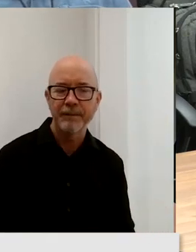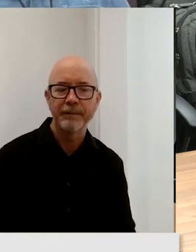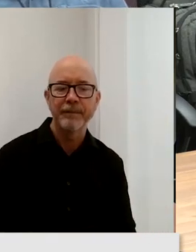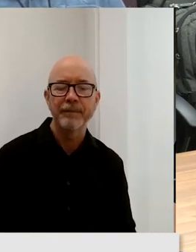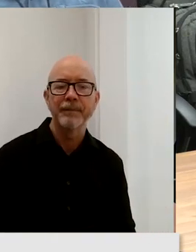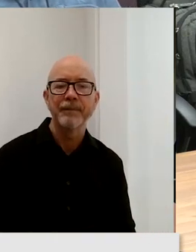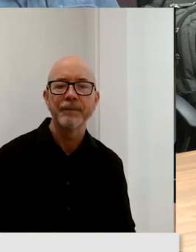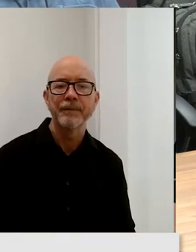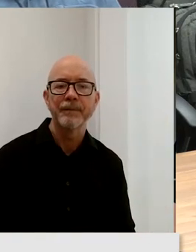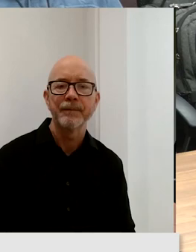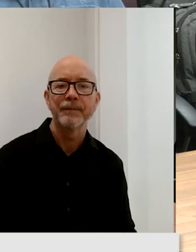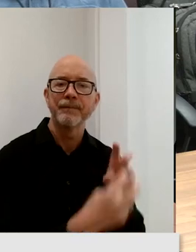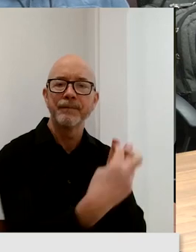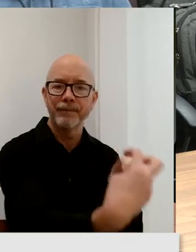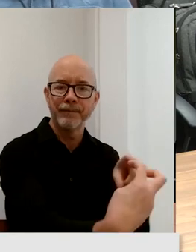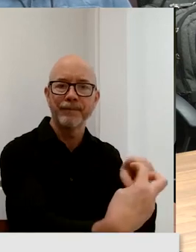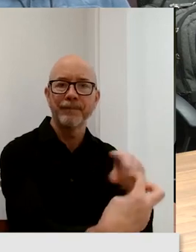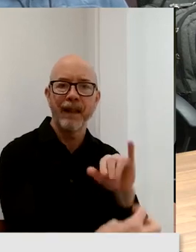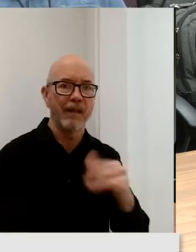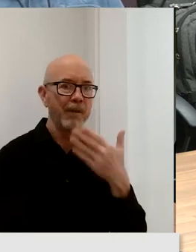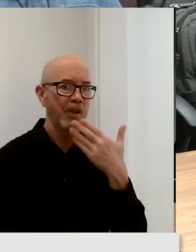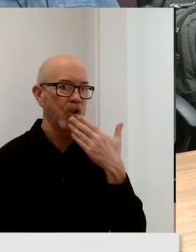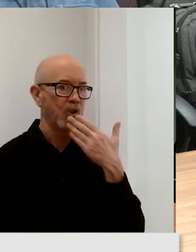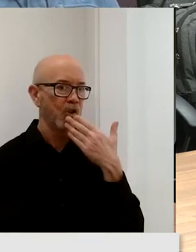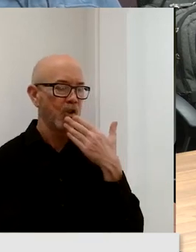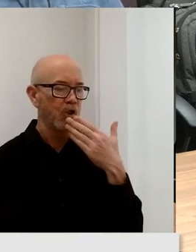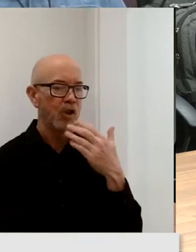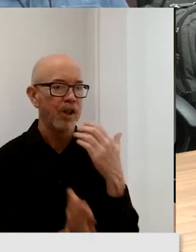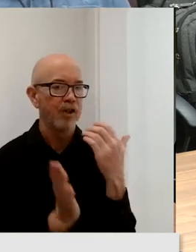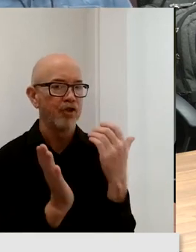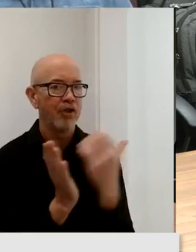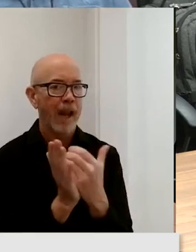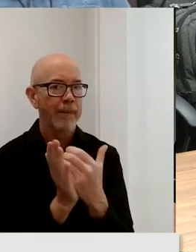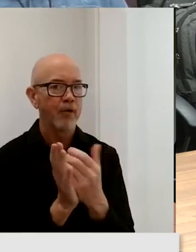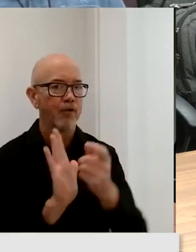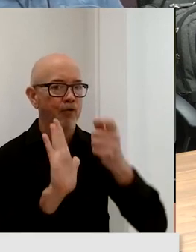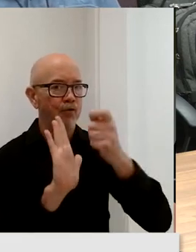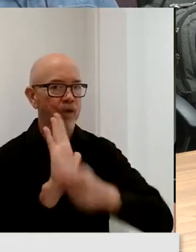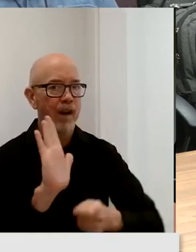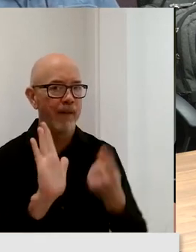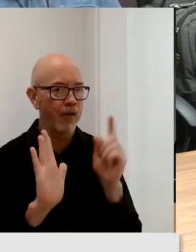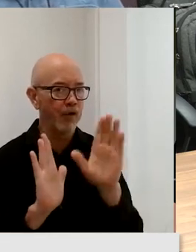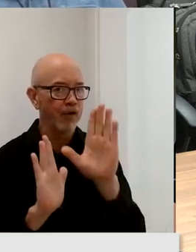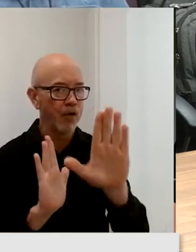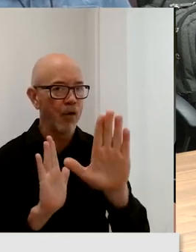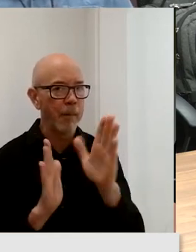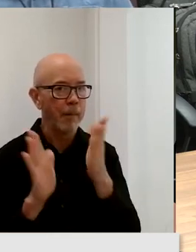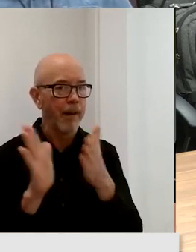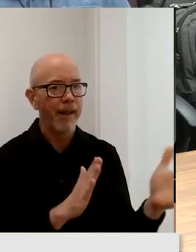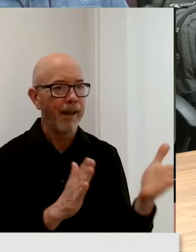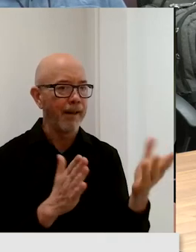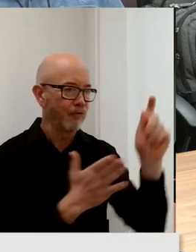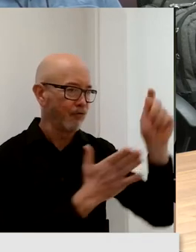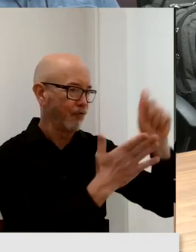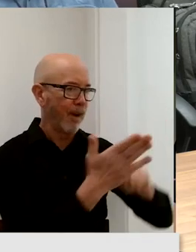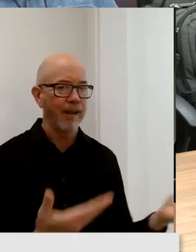That would be a good chapter. That would be a fun chapter to write for your plan. Got all year to do it.